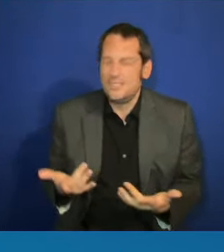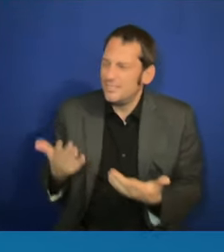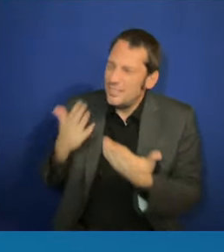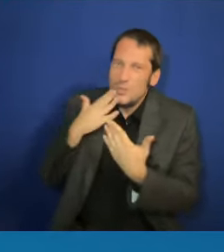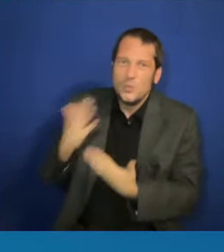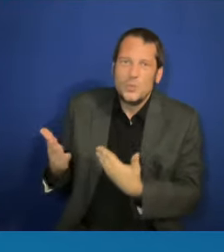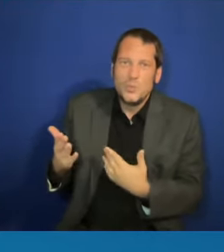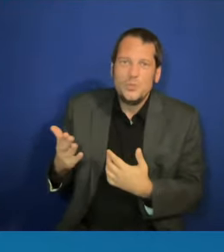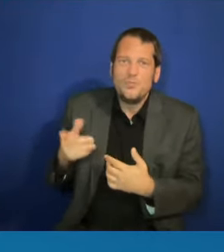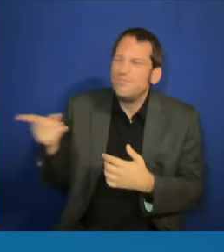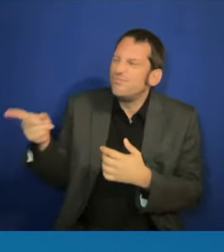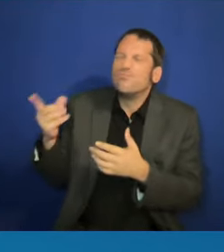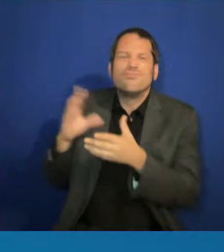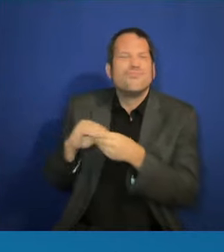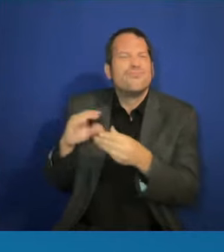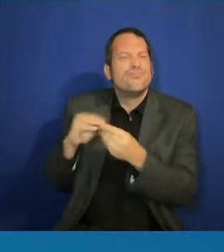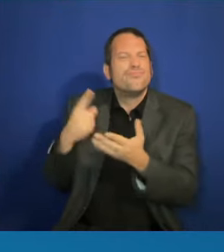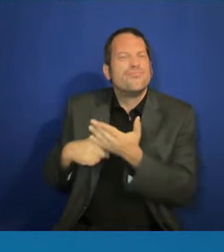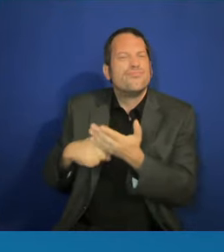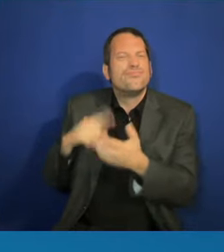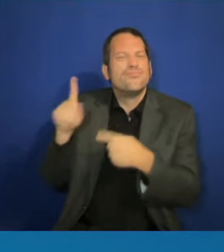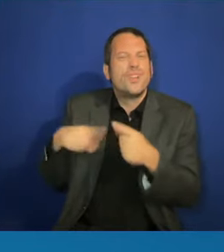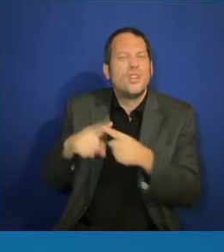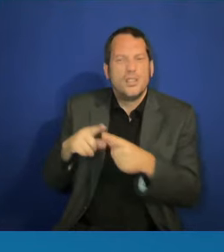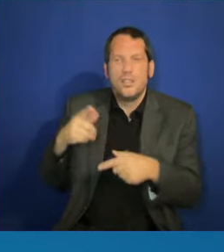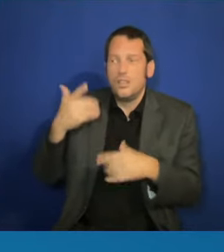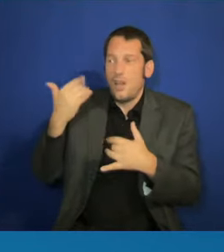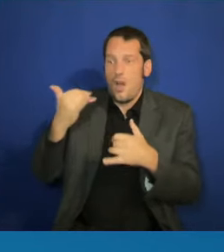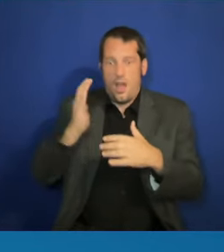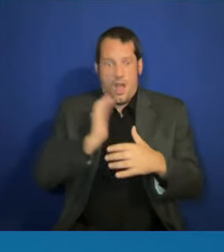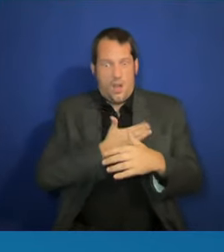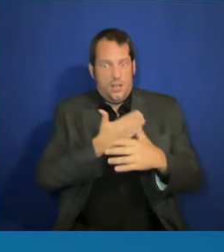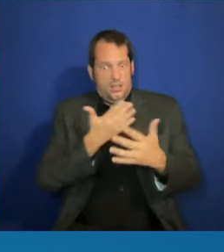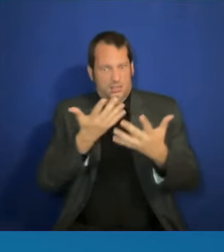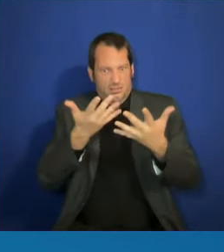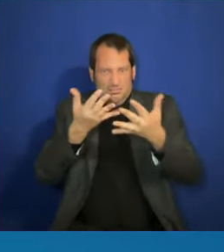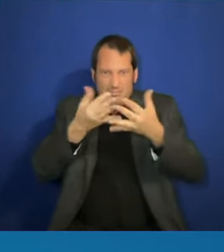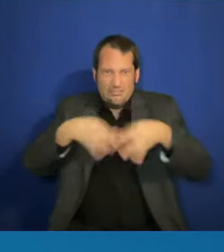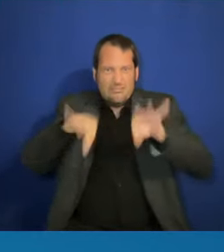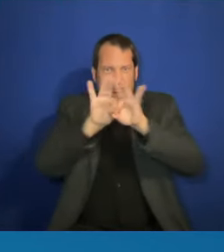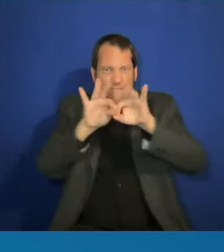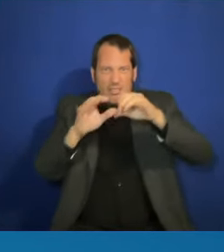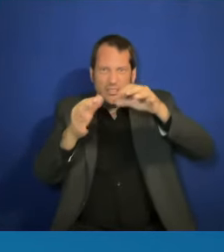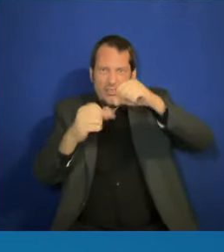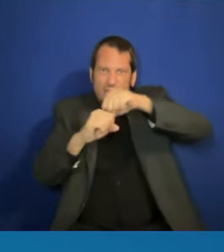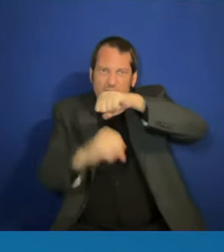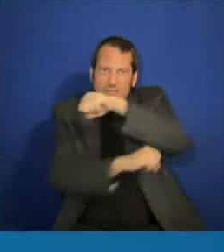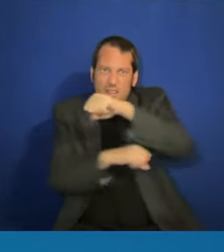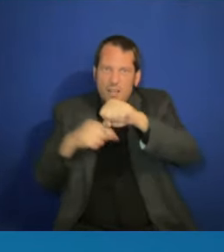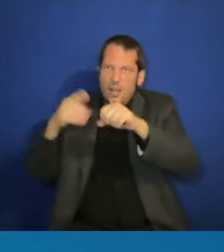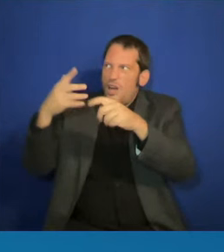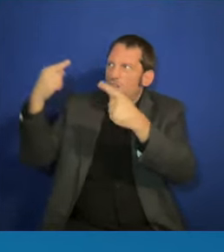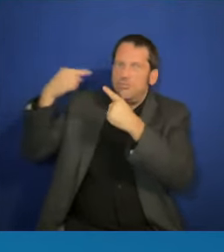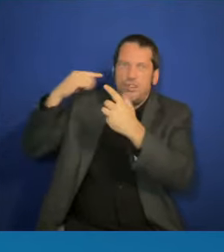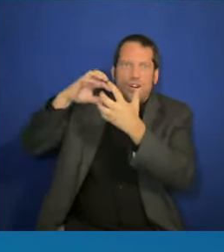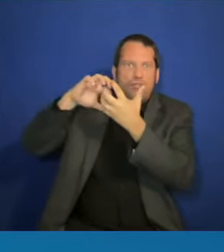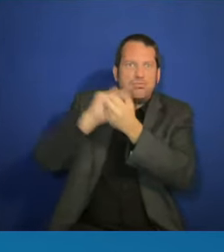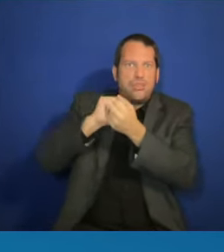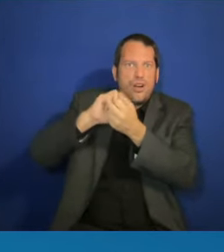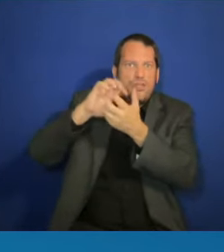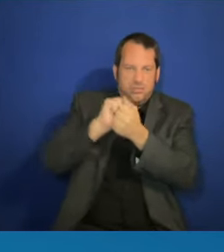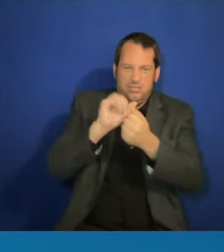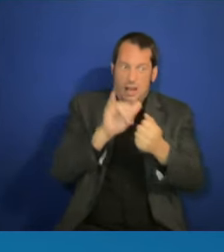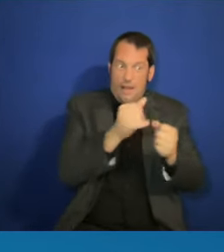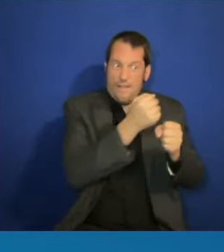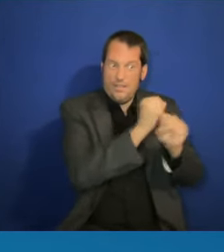rights and freedoms are connected. This makes me think about recent attacks on teaching our full true history. Not a fiction,